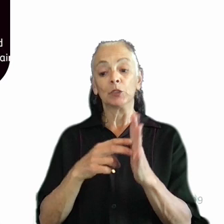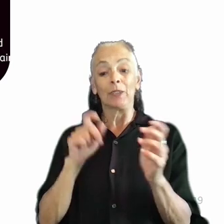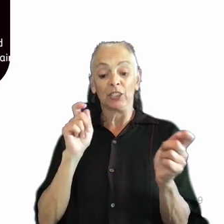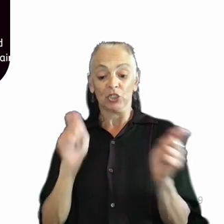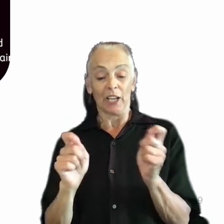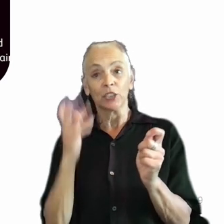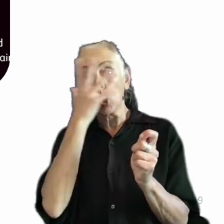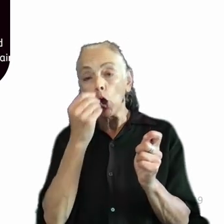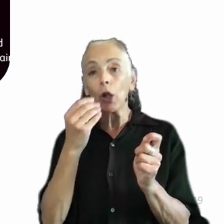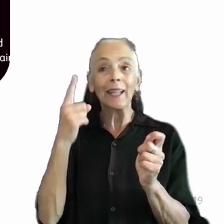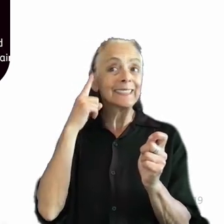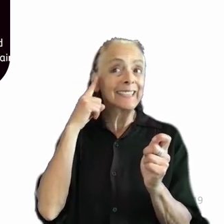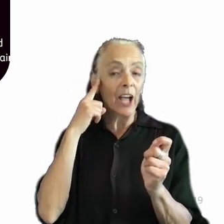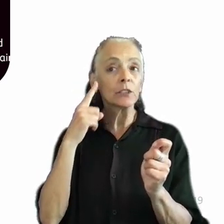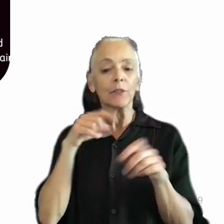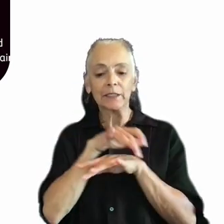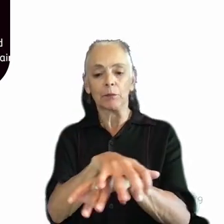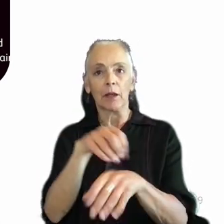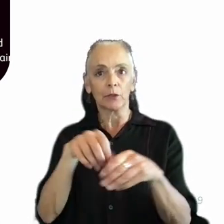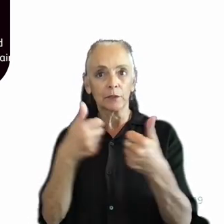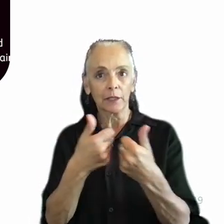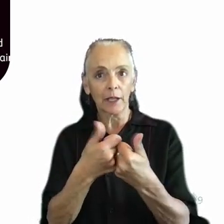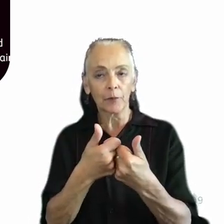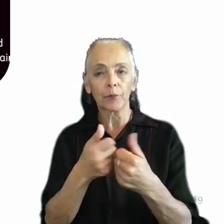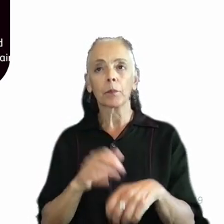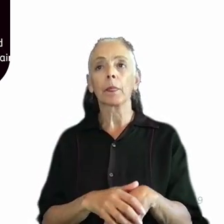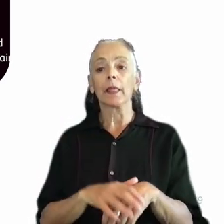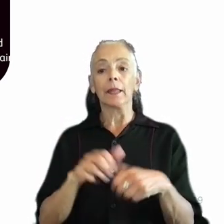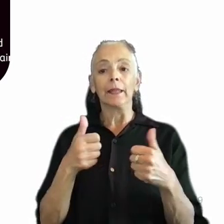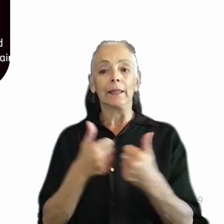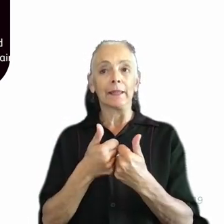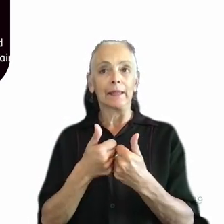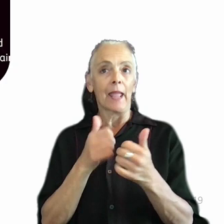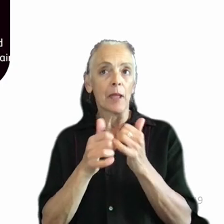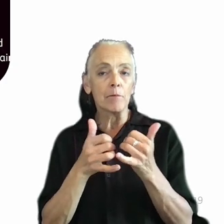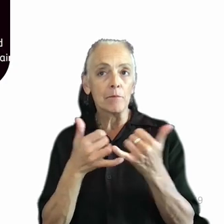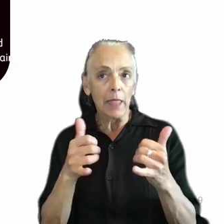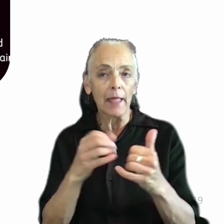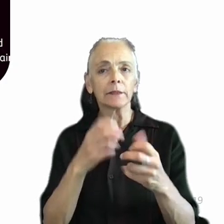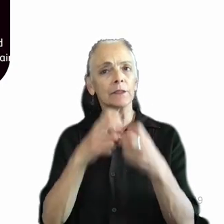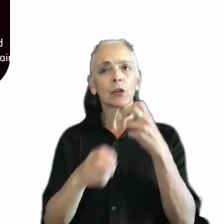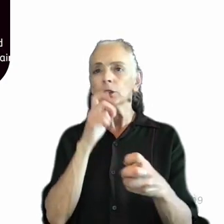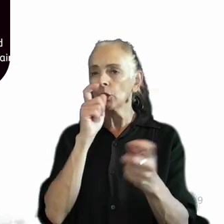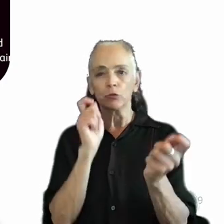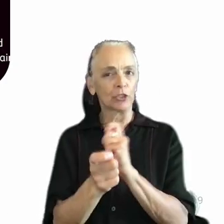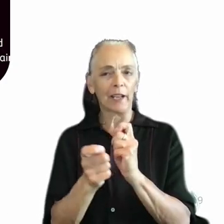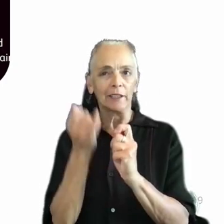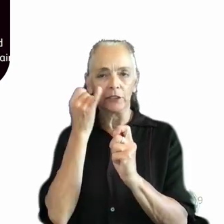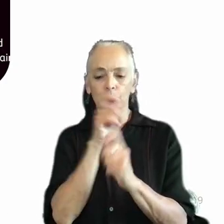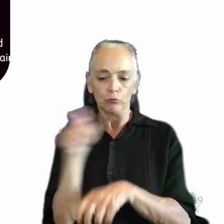of the spiders in the game. The gameplay and the difficulty remain unchanged regardless of where you place the slider.